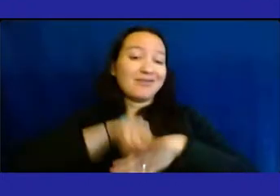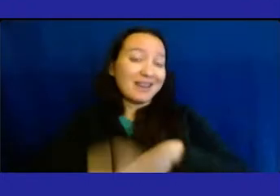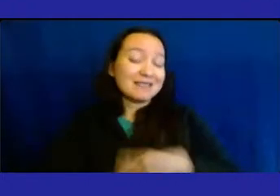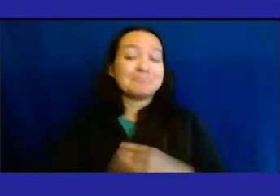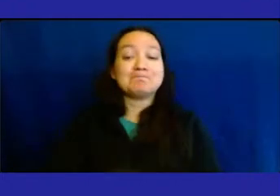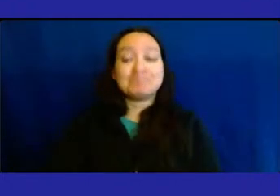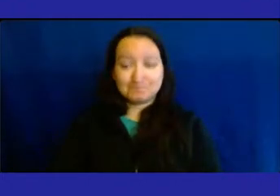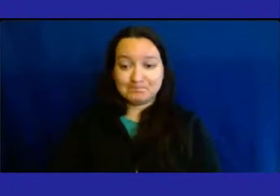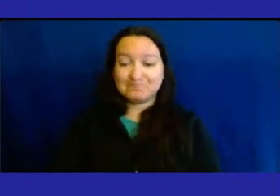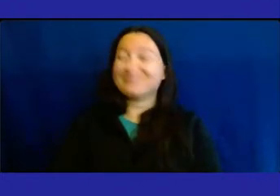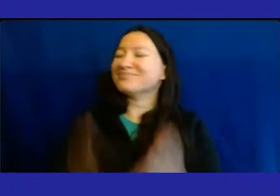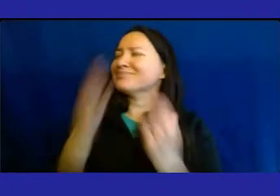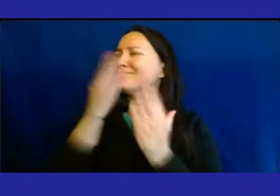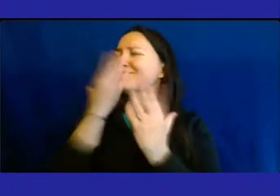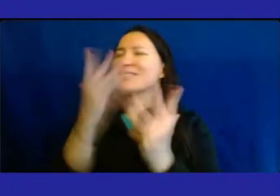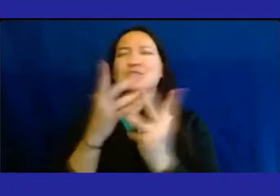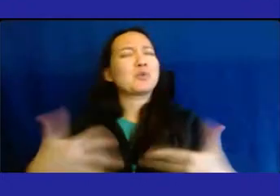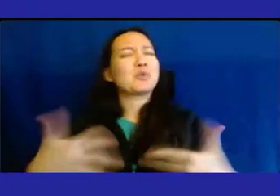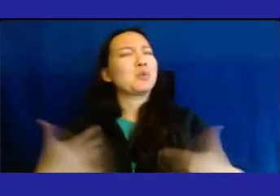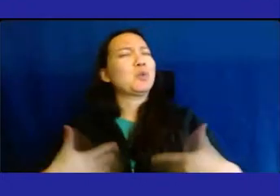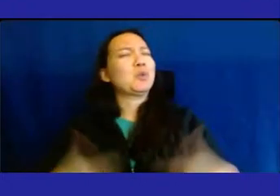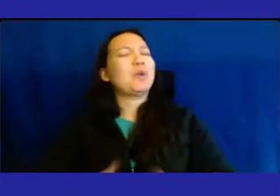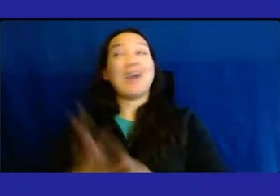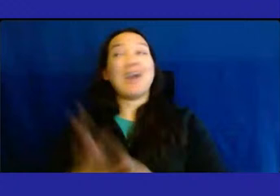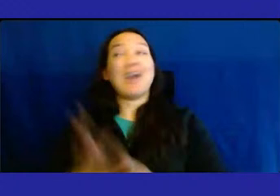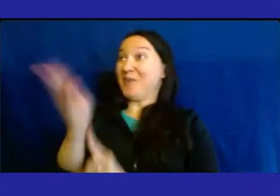Thank you so much. That was four minutes.